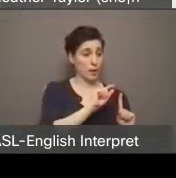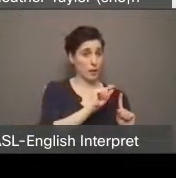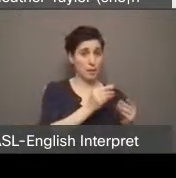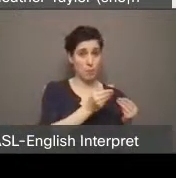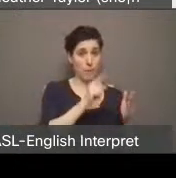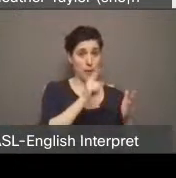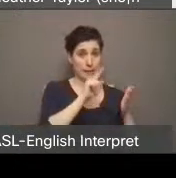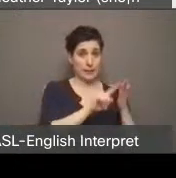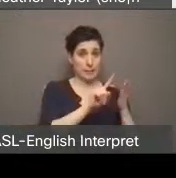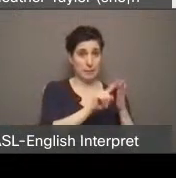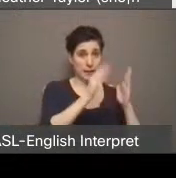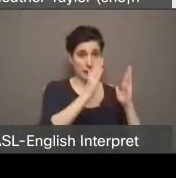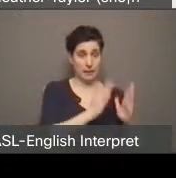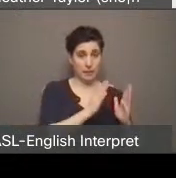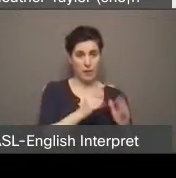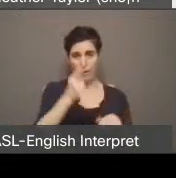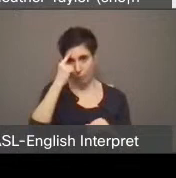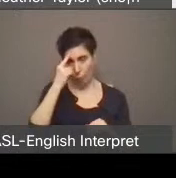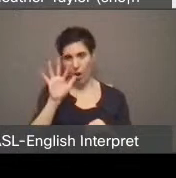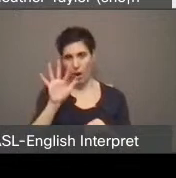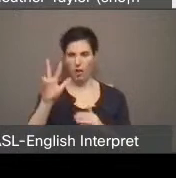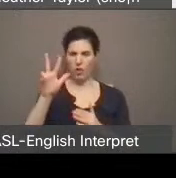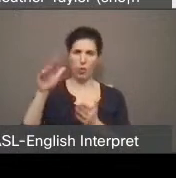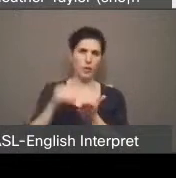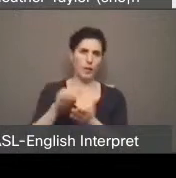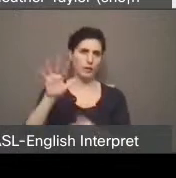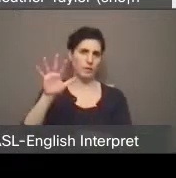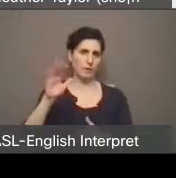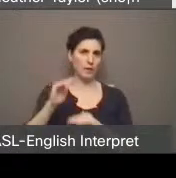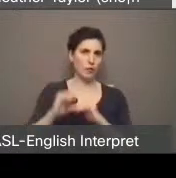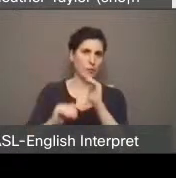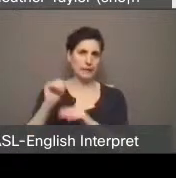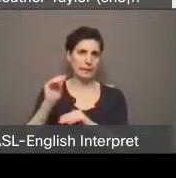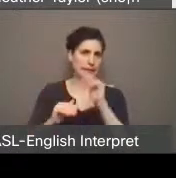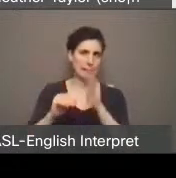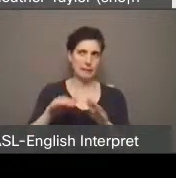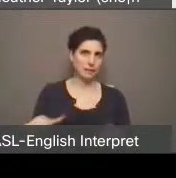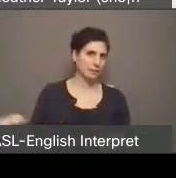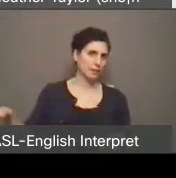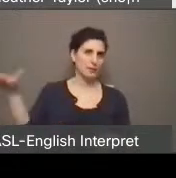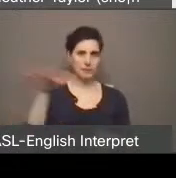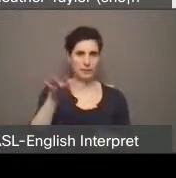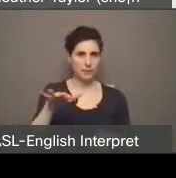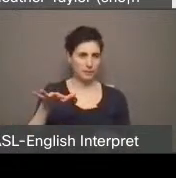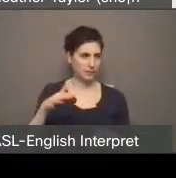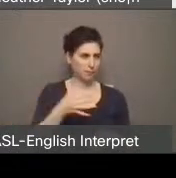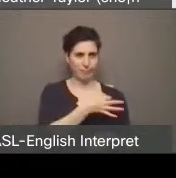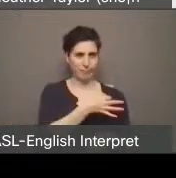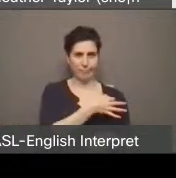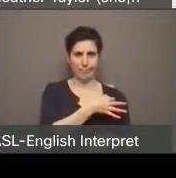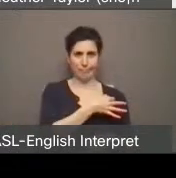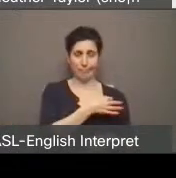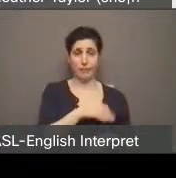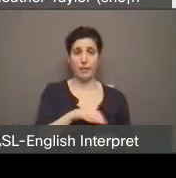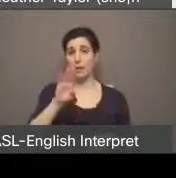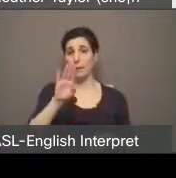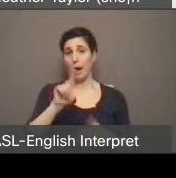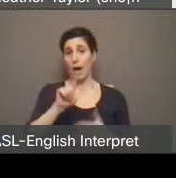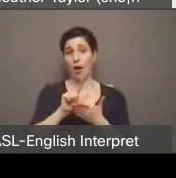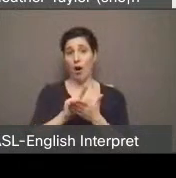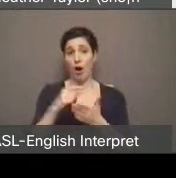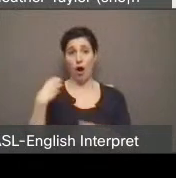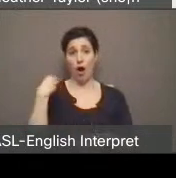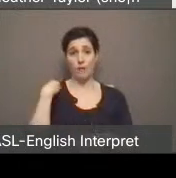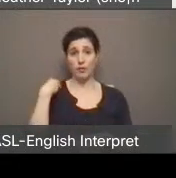3500 buildings. The ratio of bylaw officers to buildings